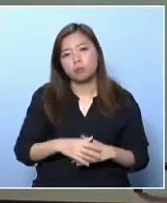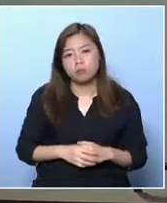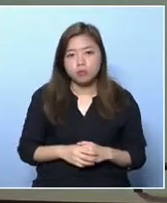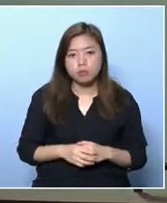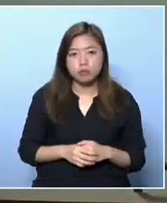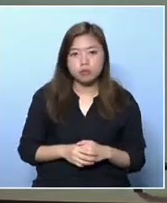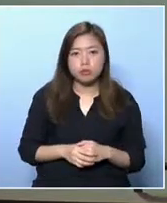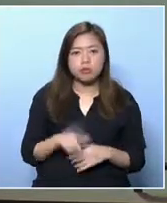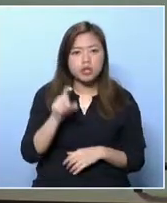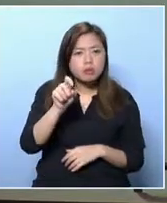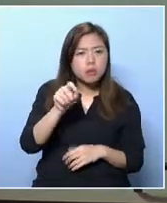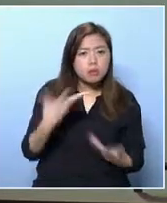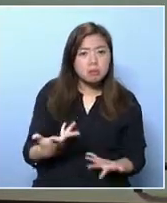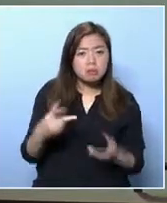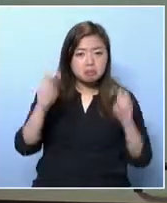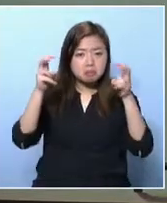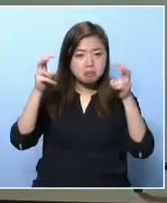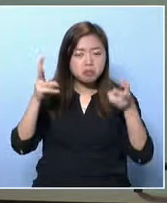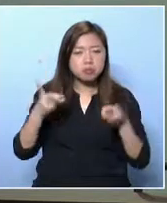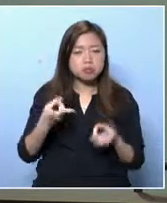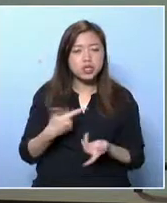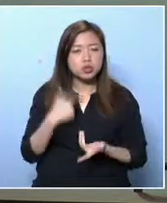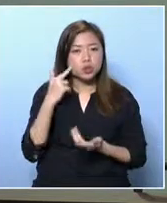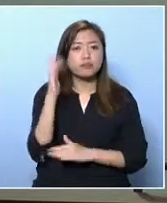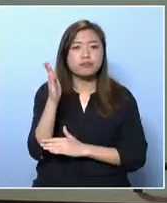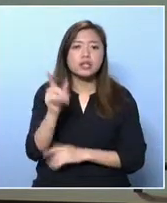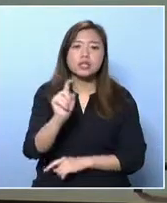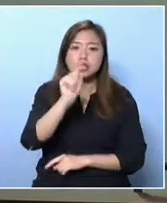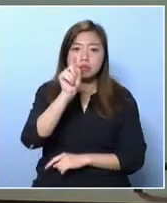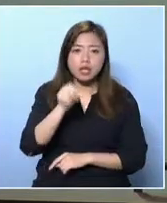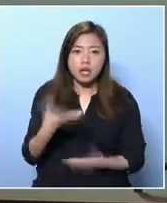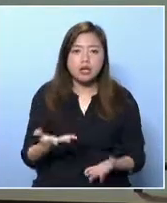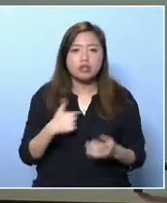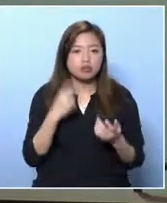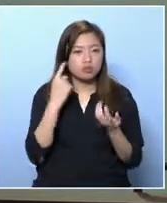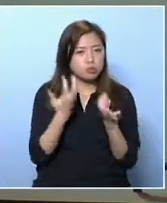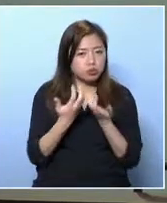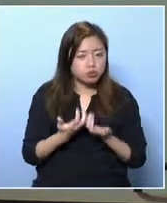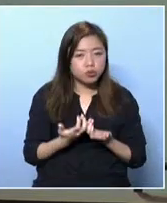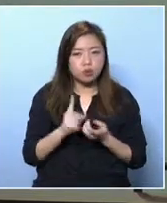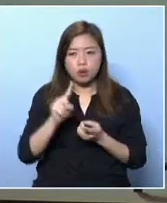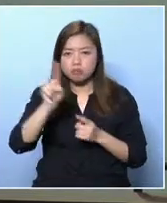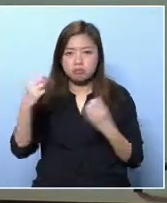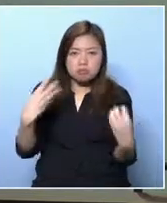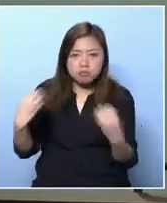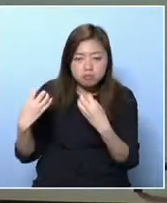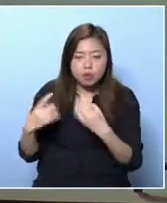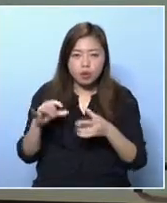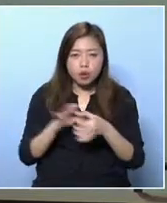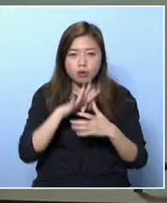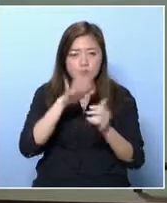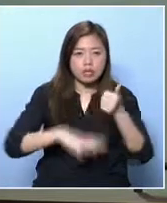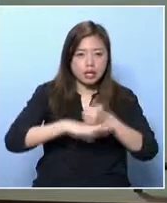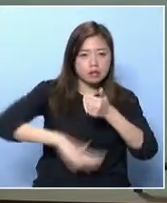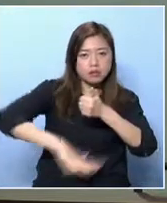No subsidy is provided. Why do we have to take this off today? We've got some figures and also some